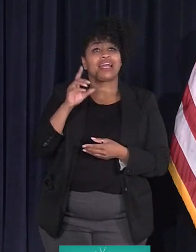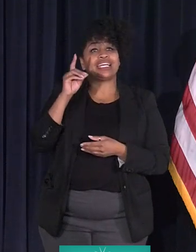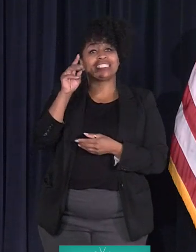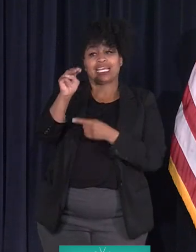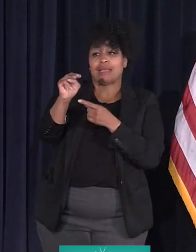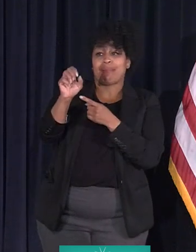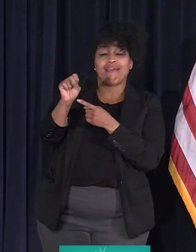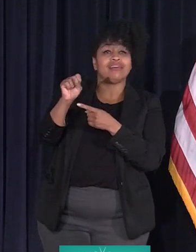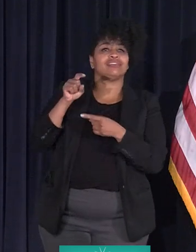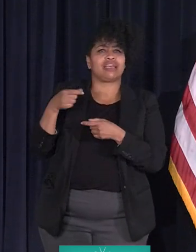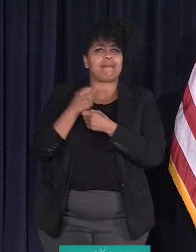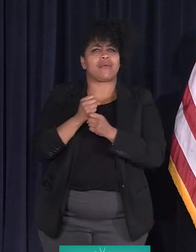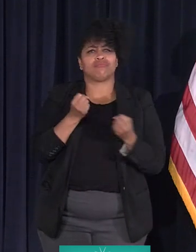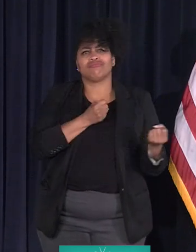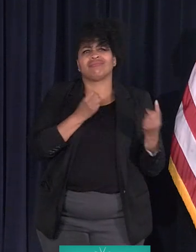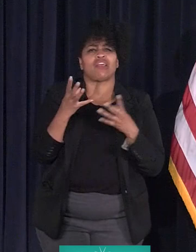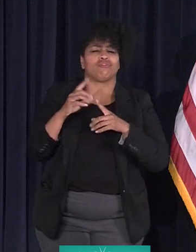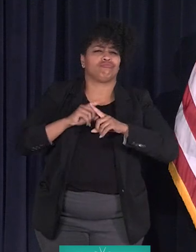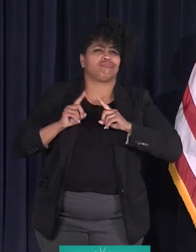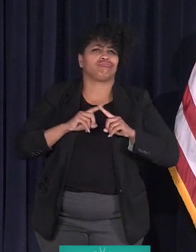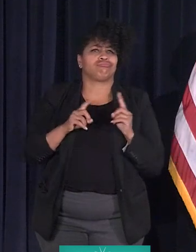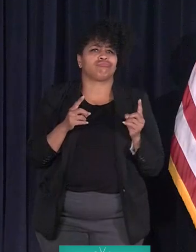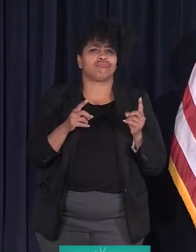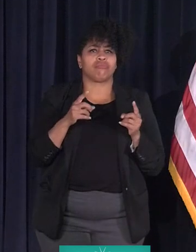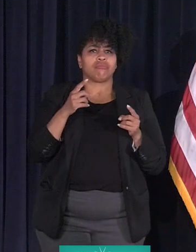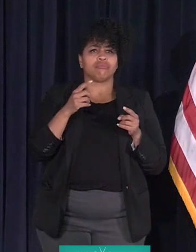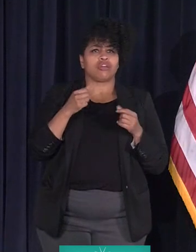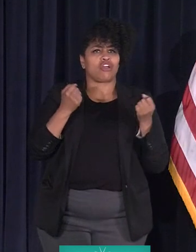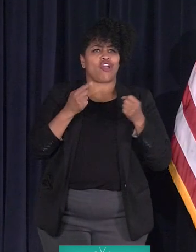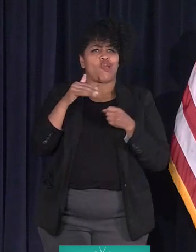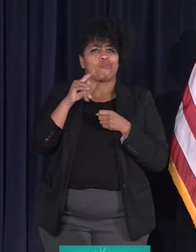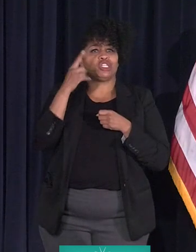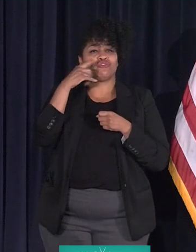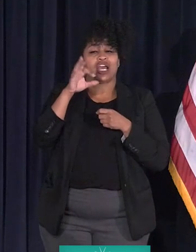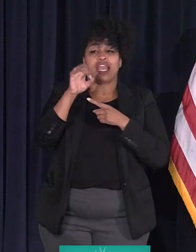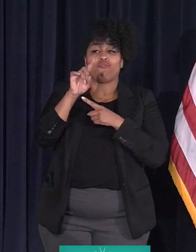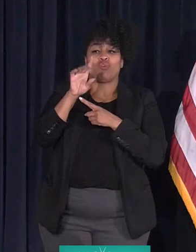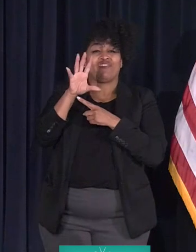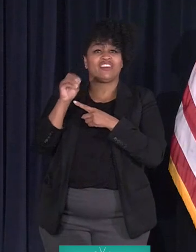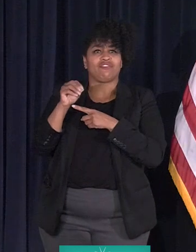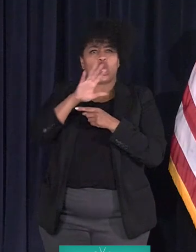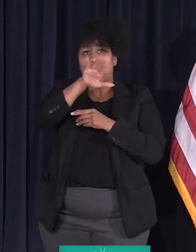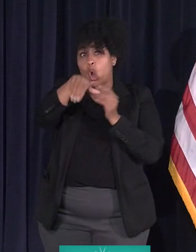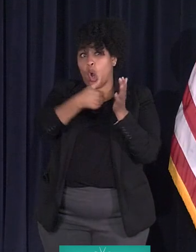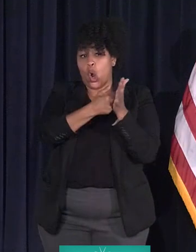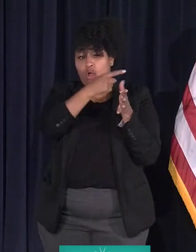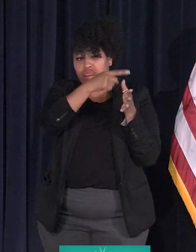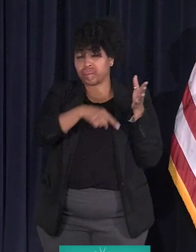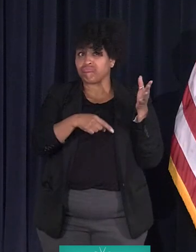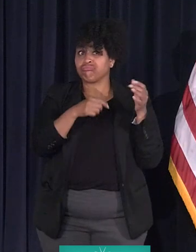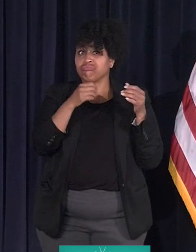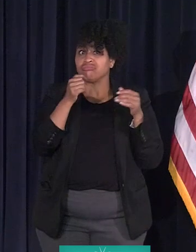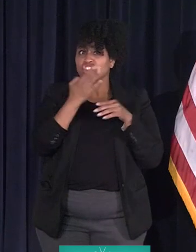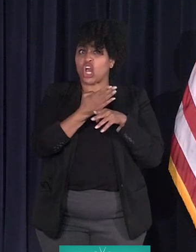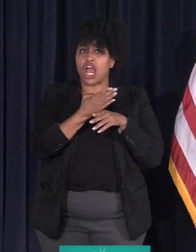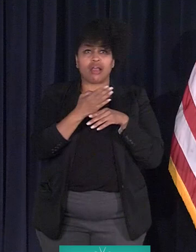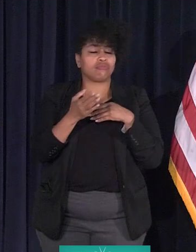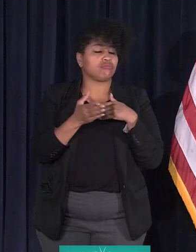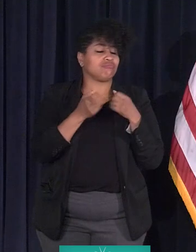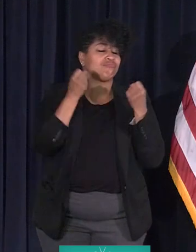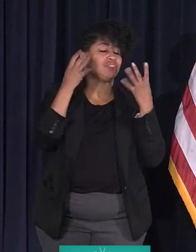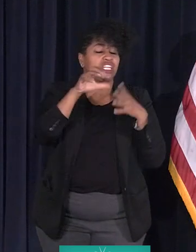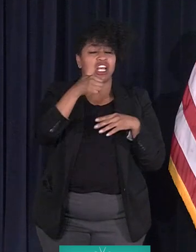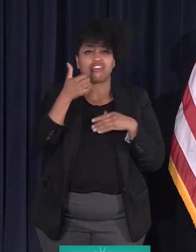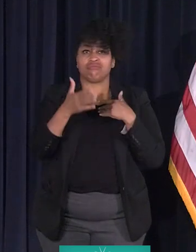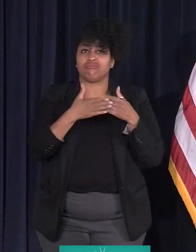make a number of parts for the F-150. All of these jobs and many, many others, whether it's hotels, whether it's